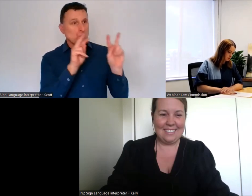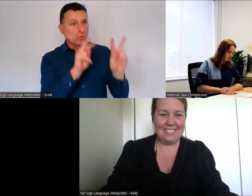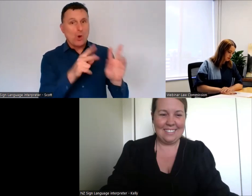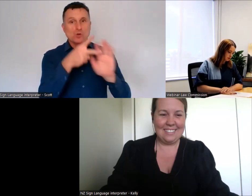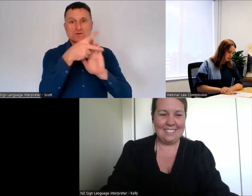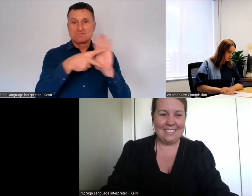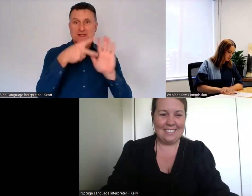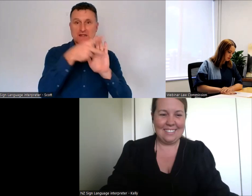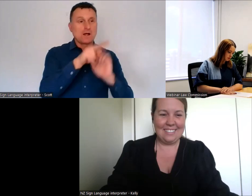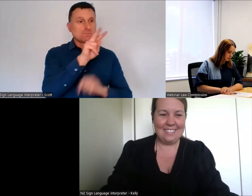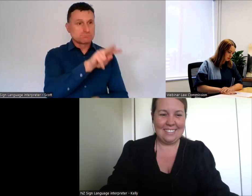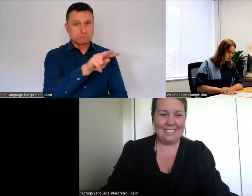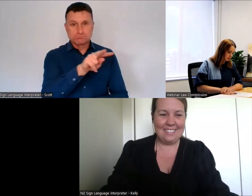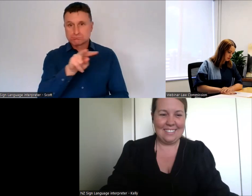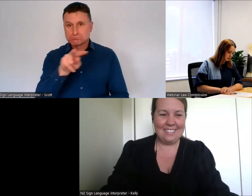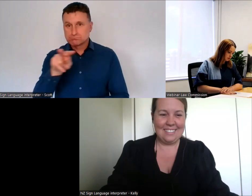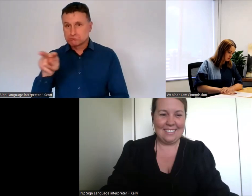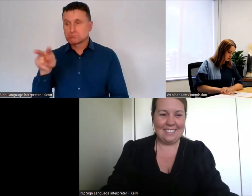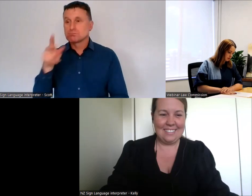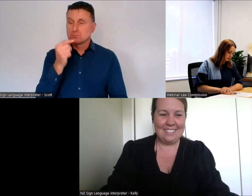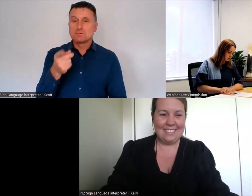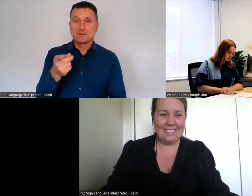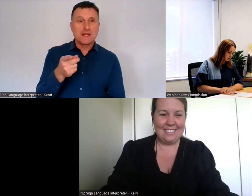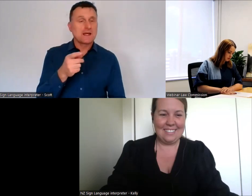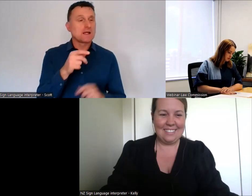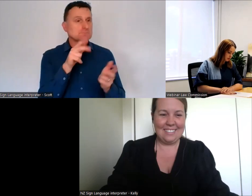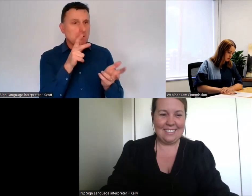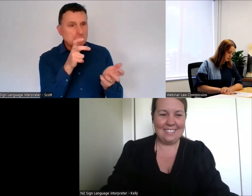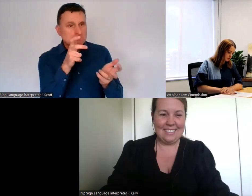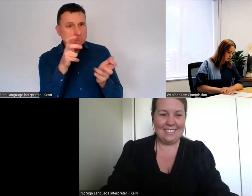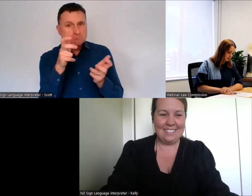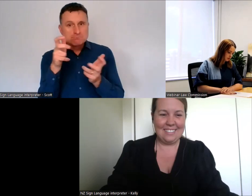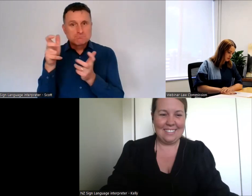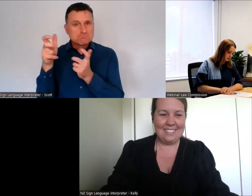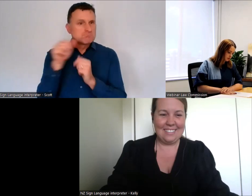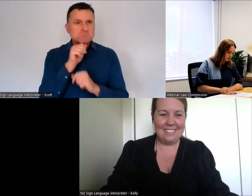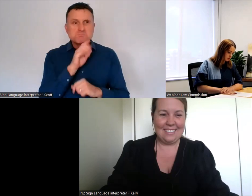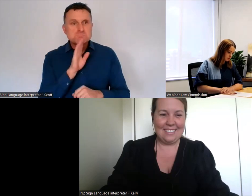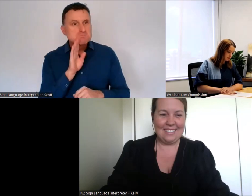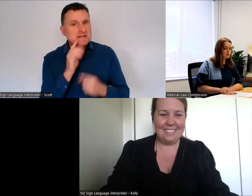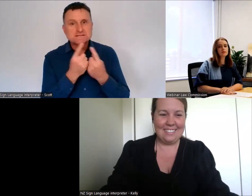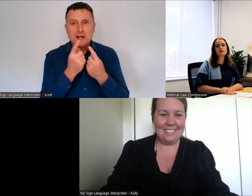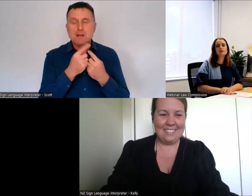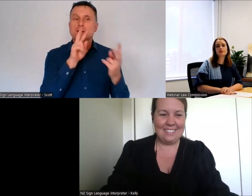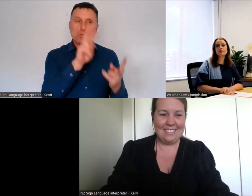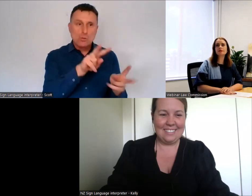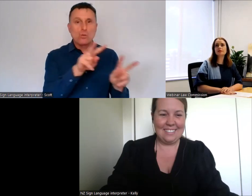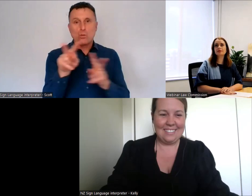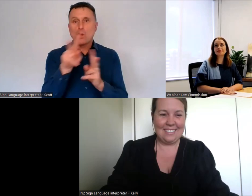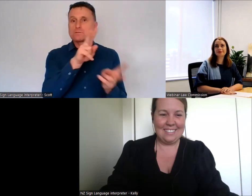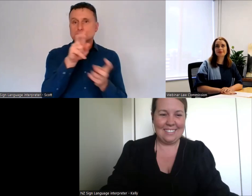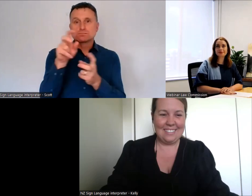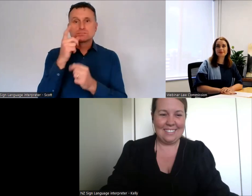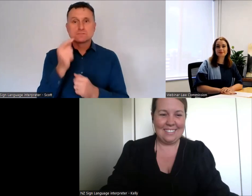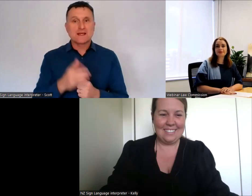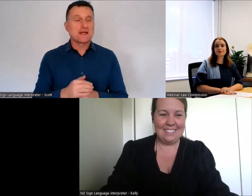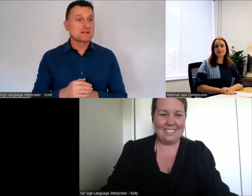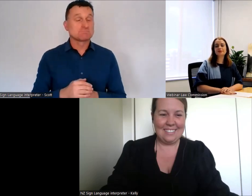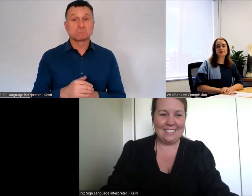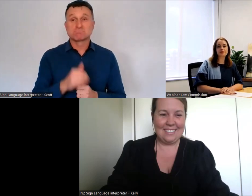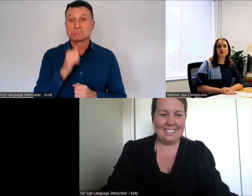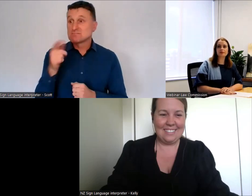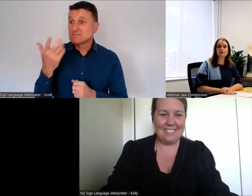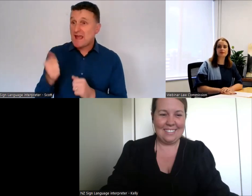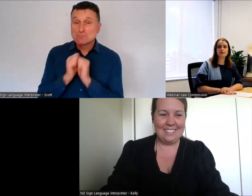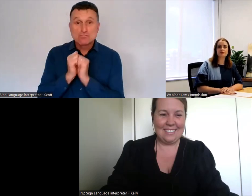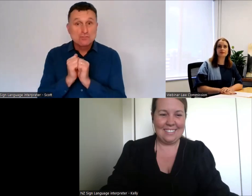And then you can come back and look at it again, catch up on what you missed. And please, if you know someone who was hoping to get here but couldn't, do let